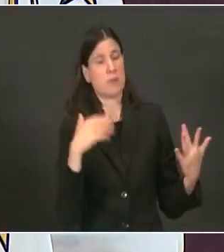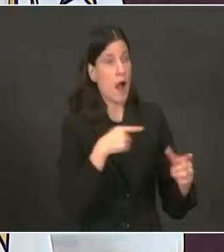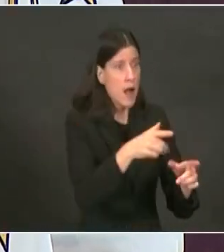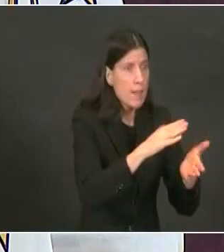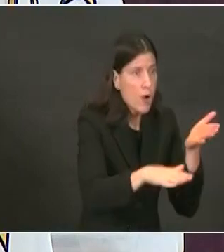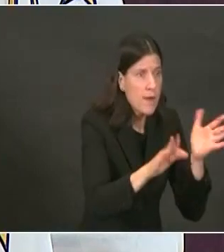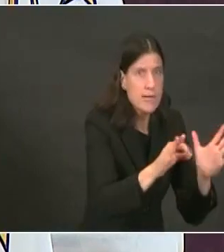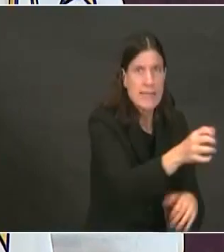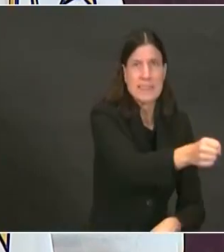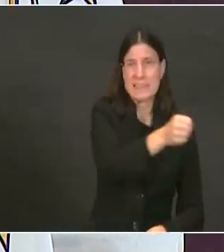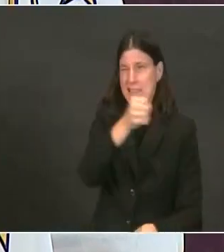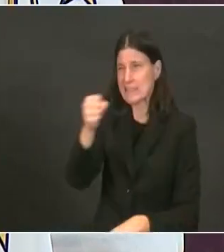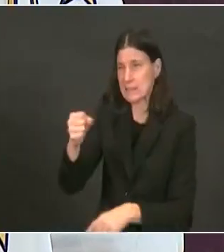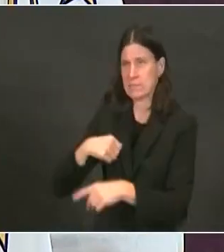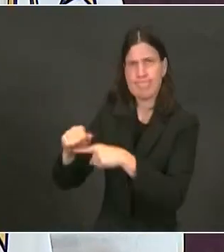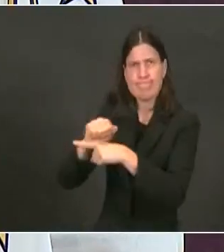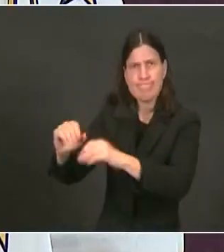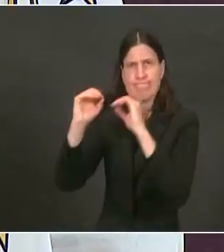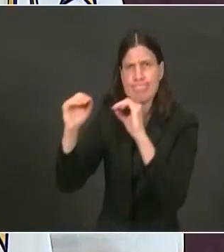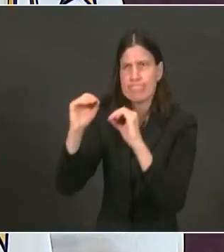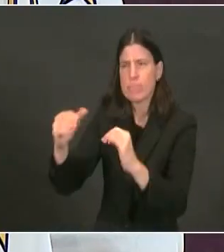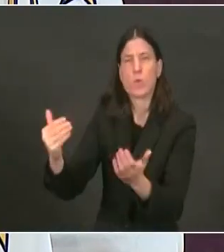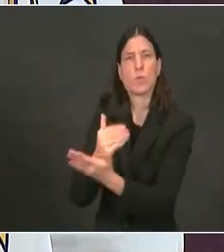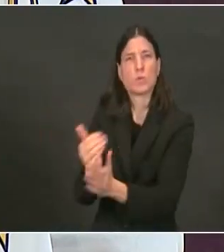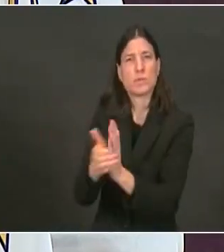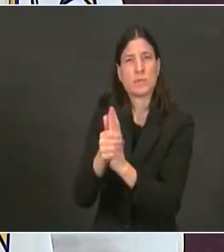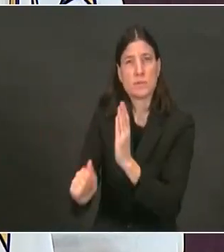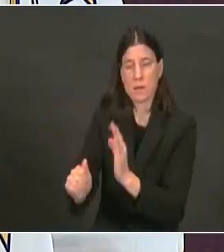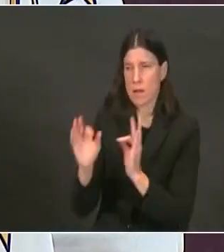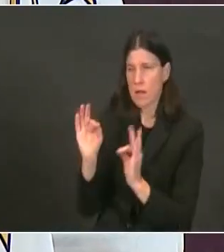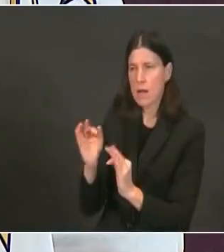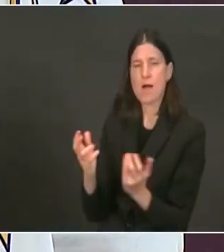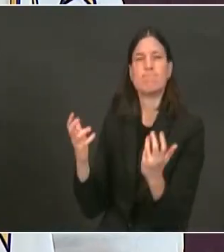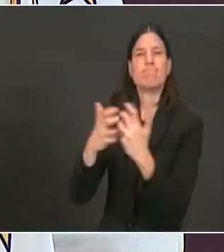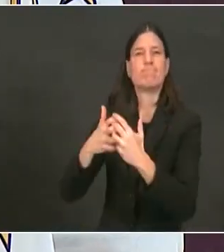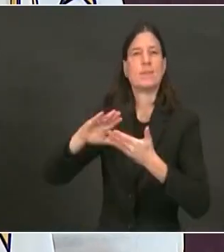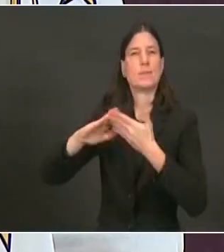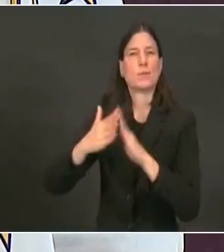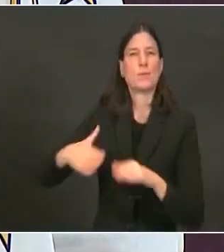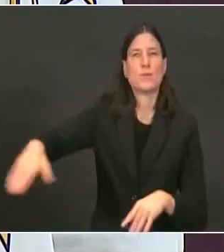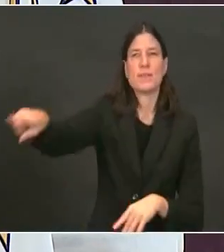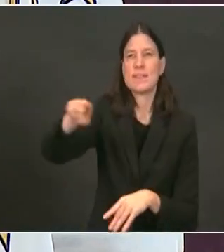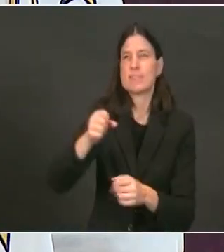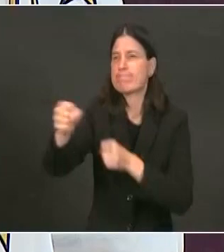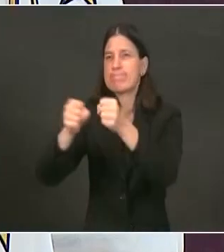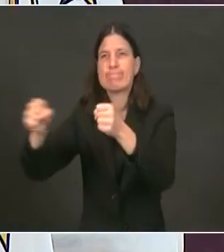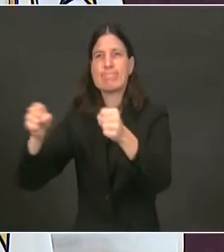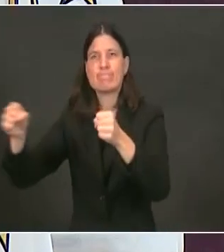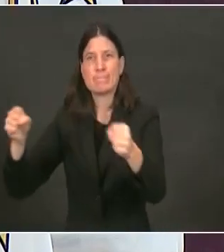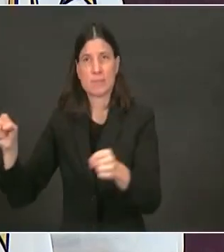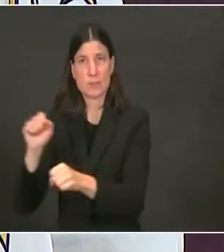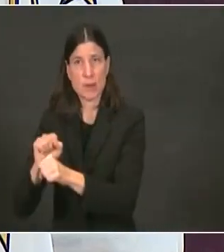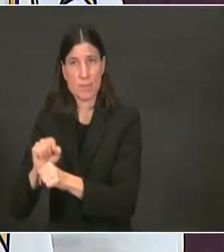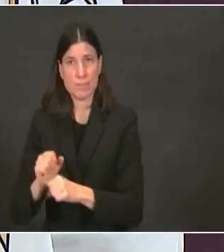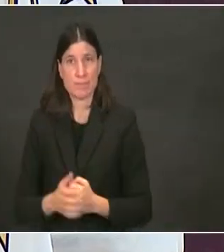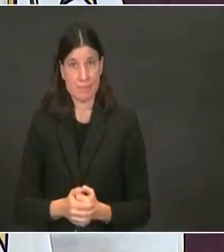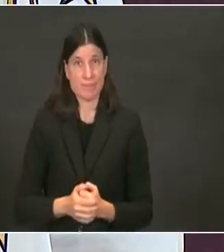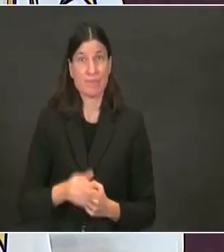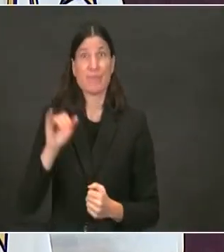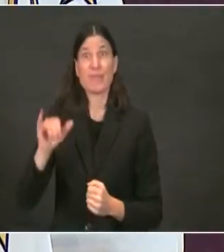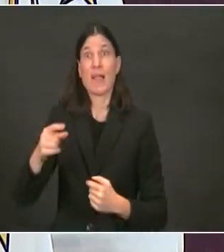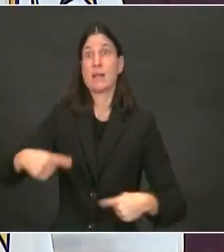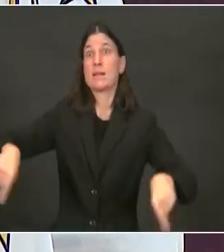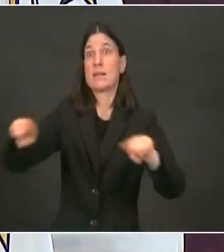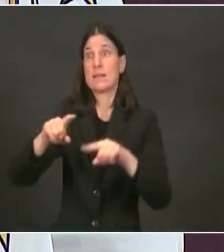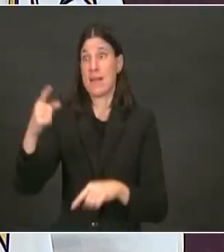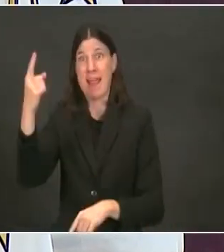who had lost their jobs. And we did it with an eye towards equity. We said more than half will be women, but more than 25% will be people